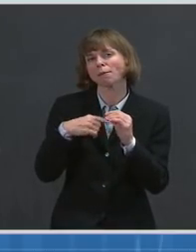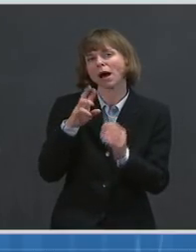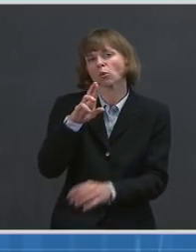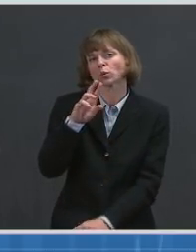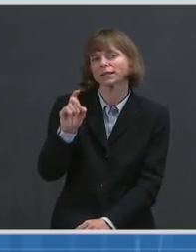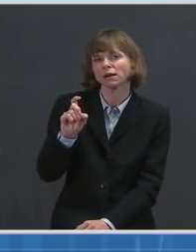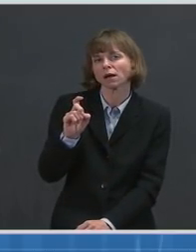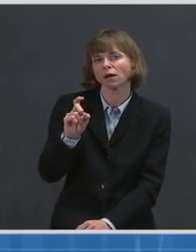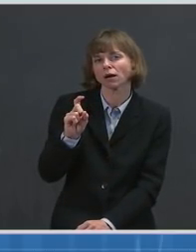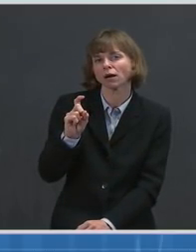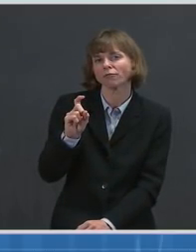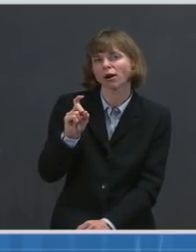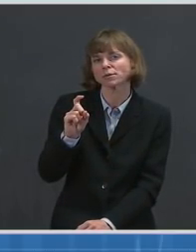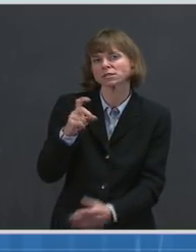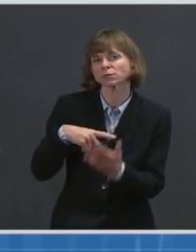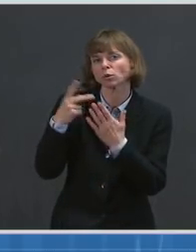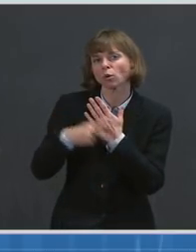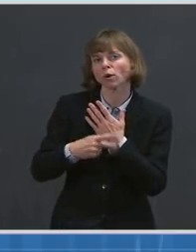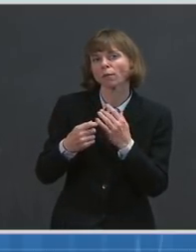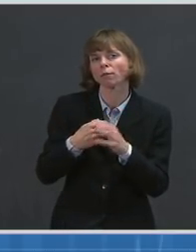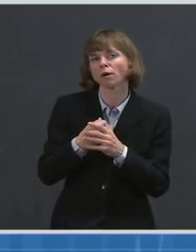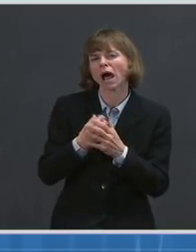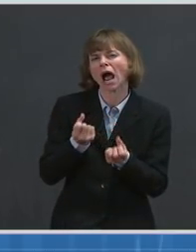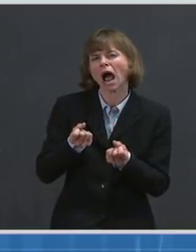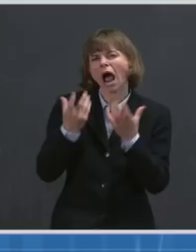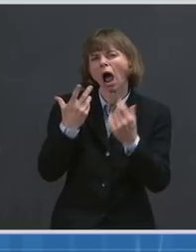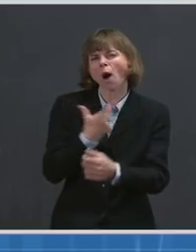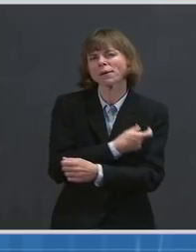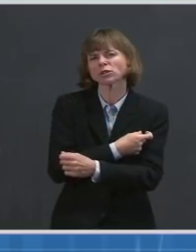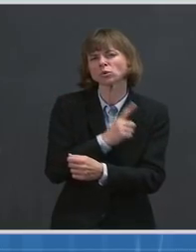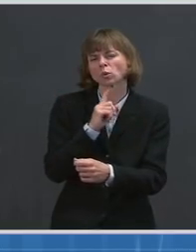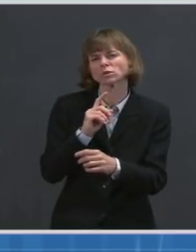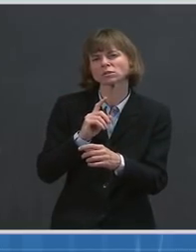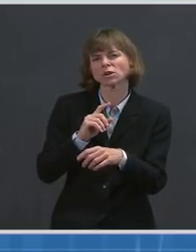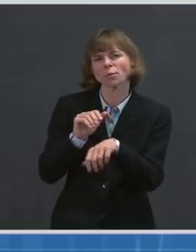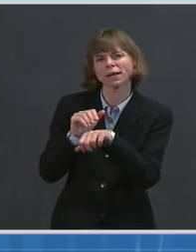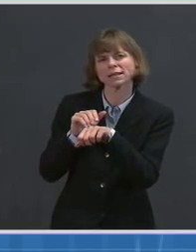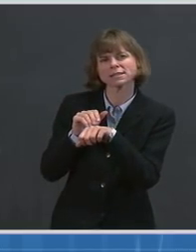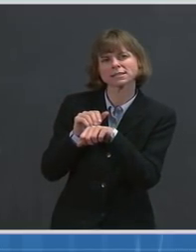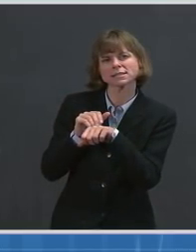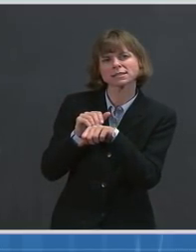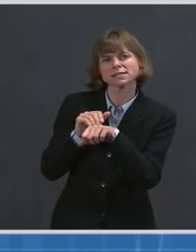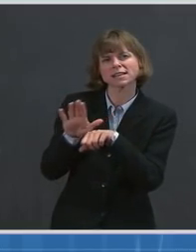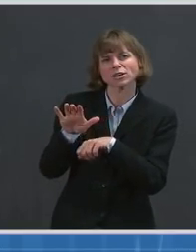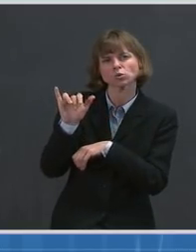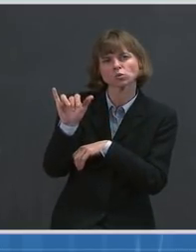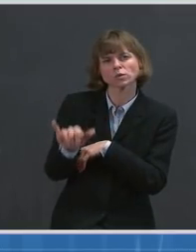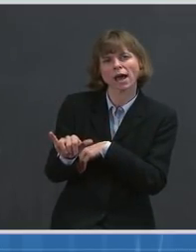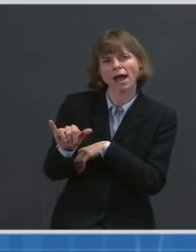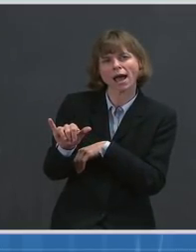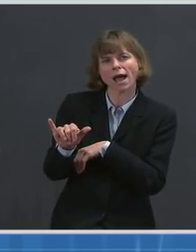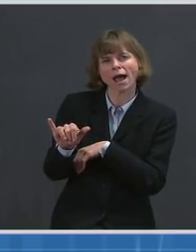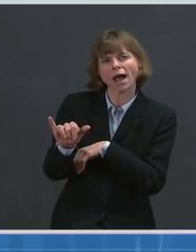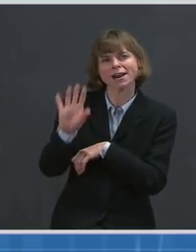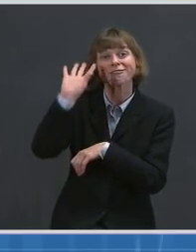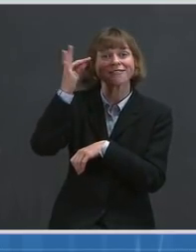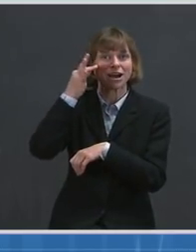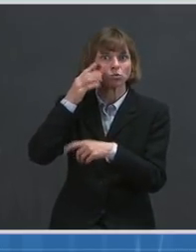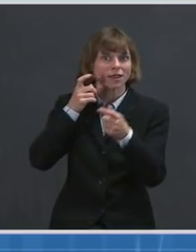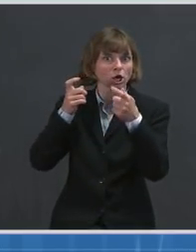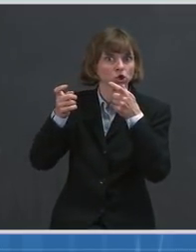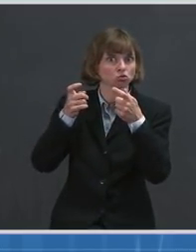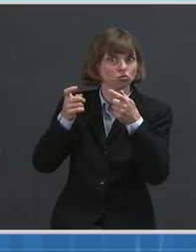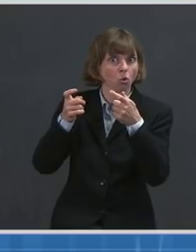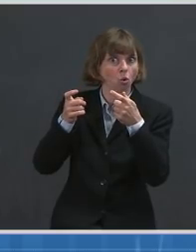community health center program, how many doses are you starting to divert into that stream, that fairly controlled stream? I know you've told governors